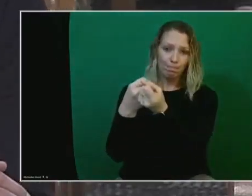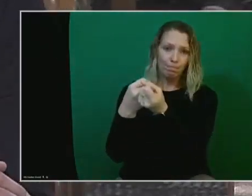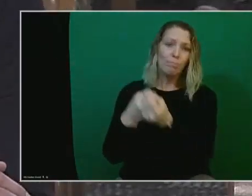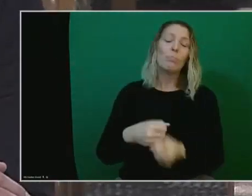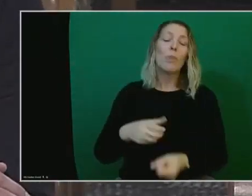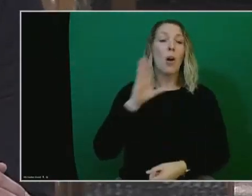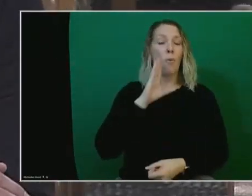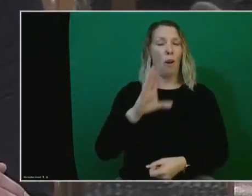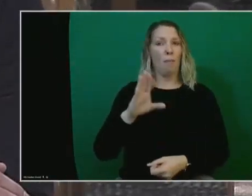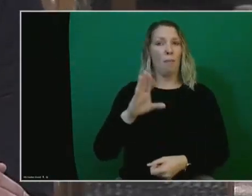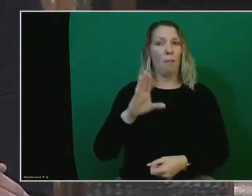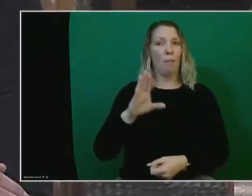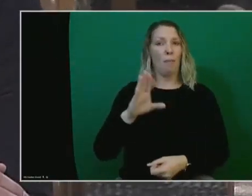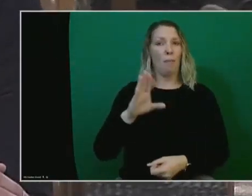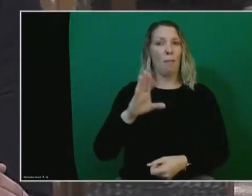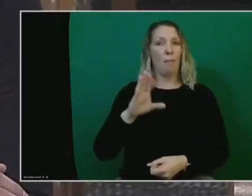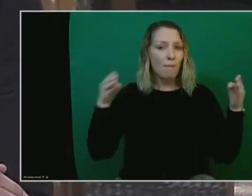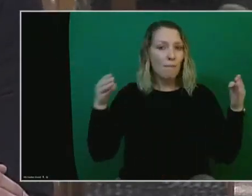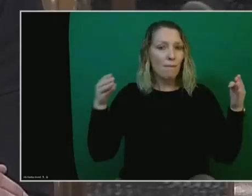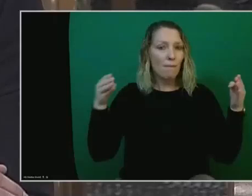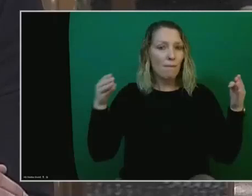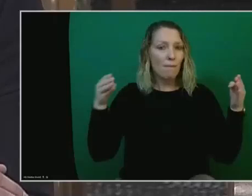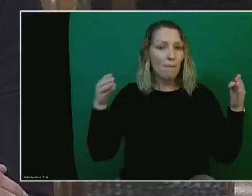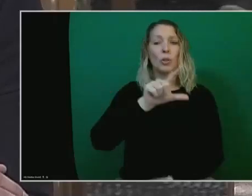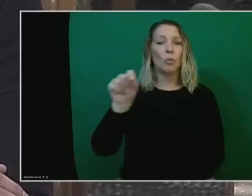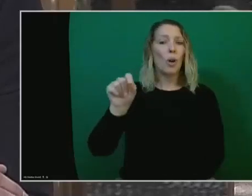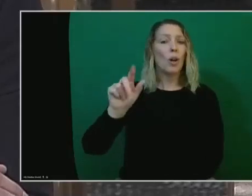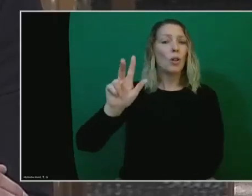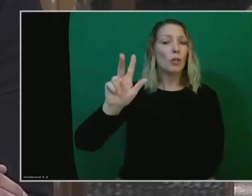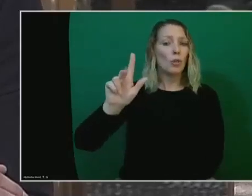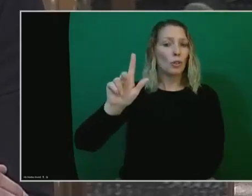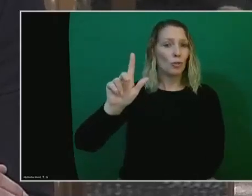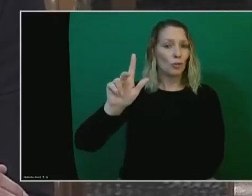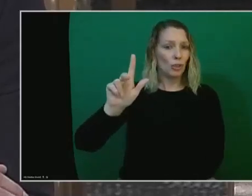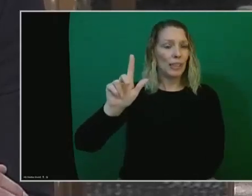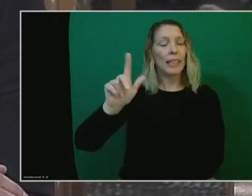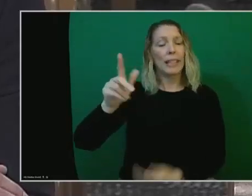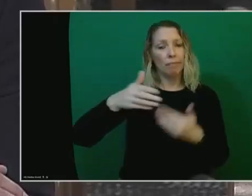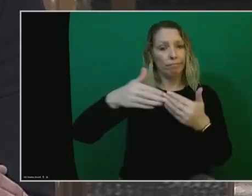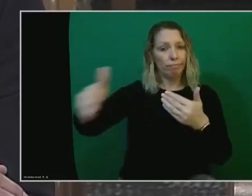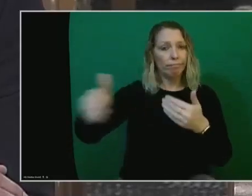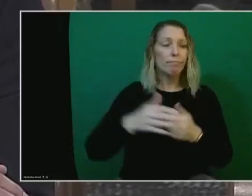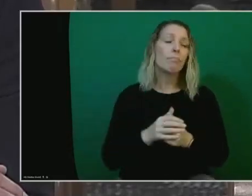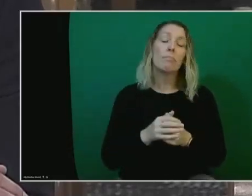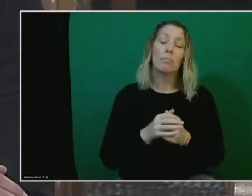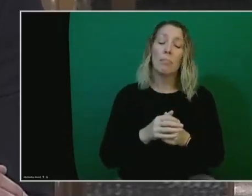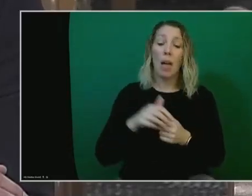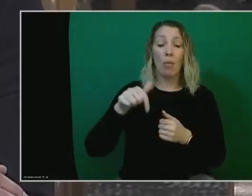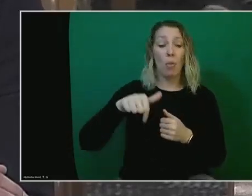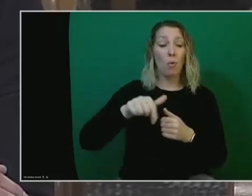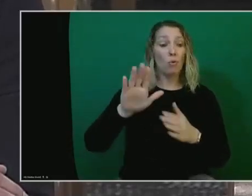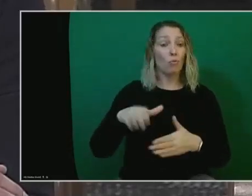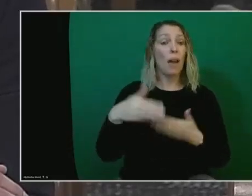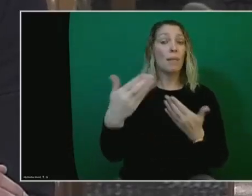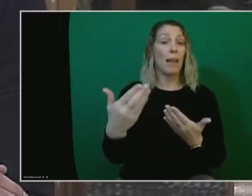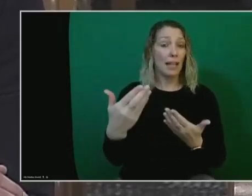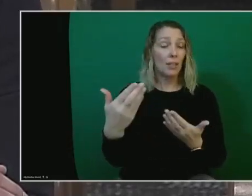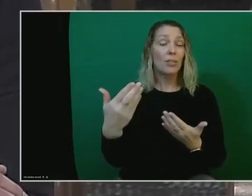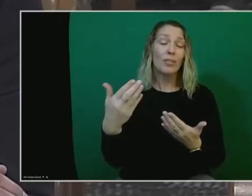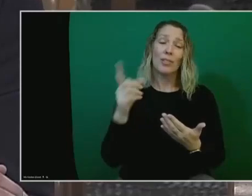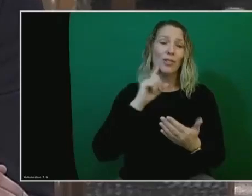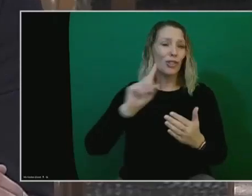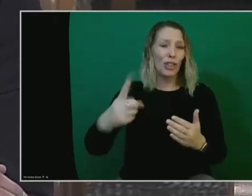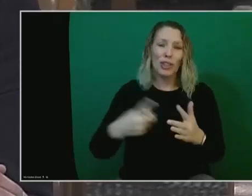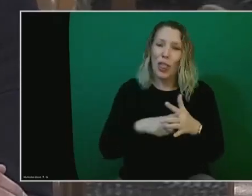focus of our office in the 2023 session and beyond. These recommendations that you'll hear about are just a starting point.